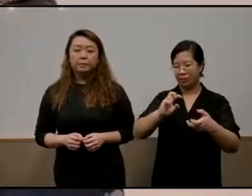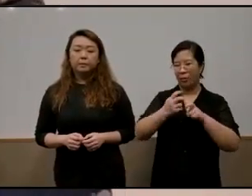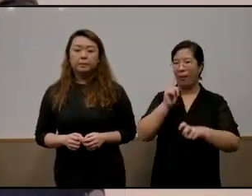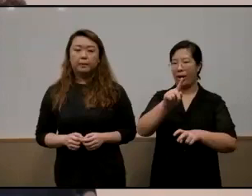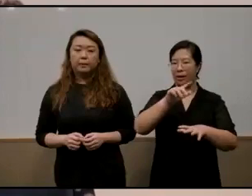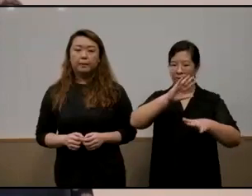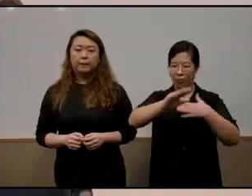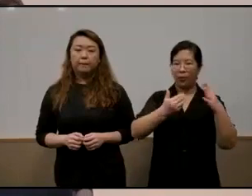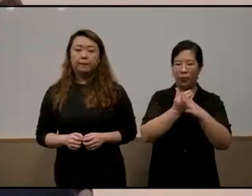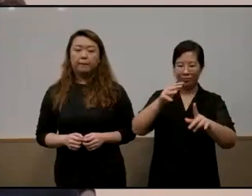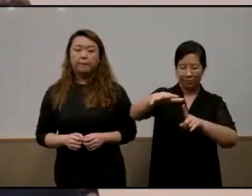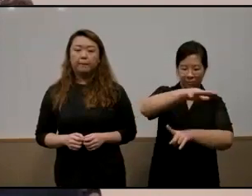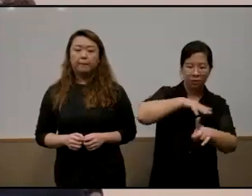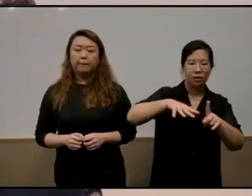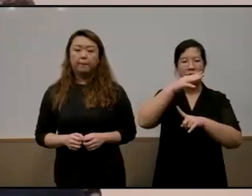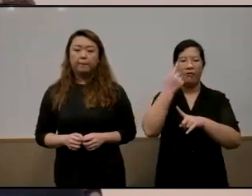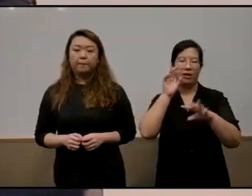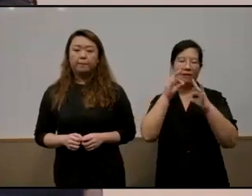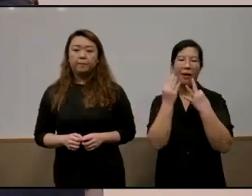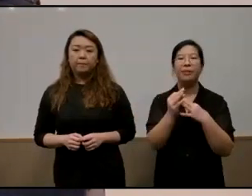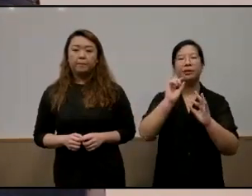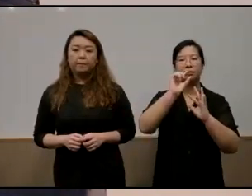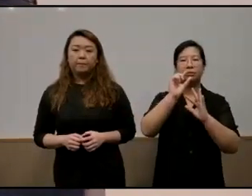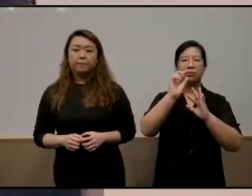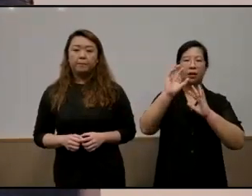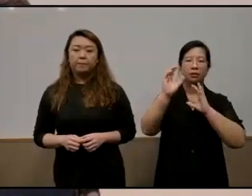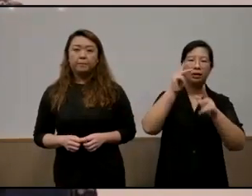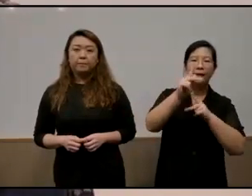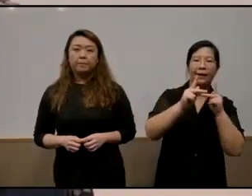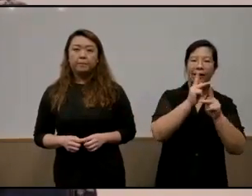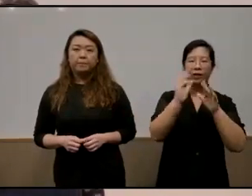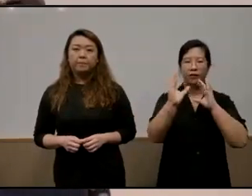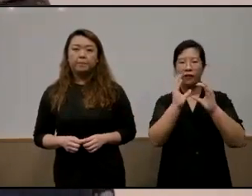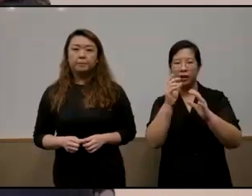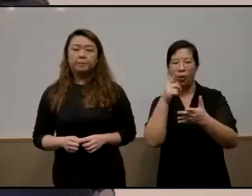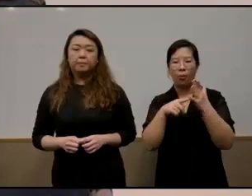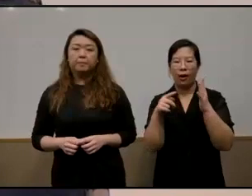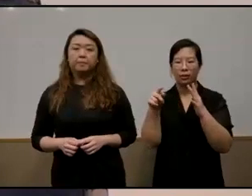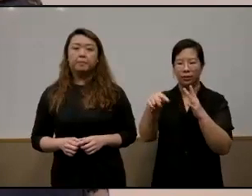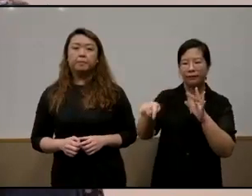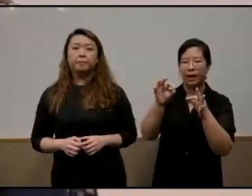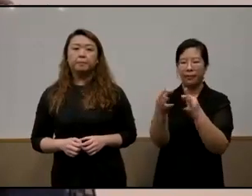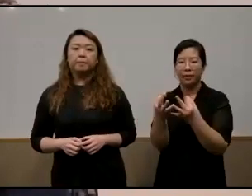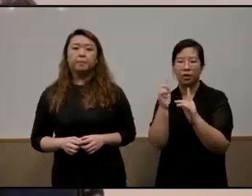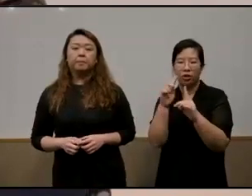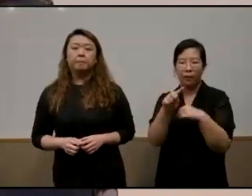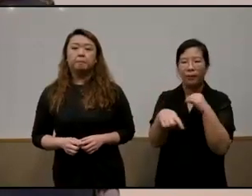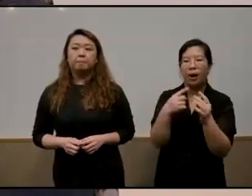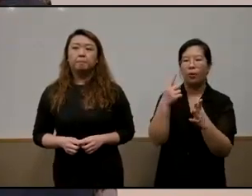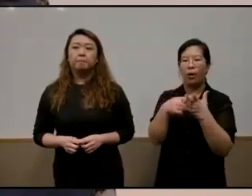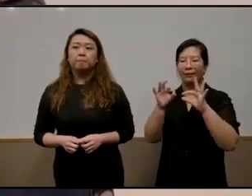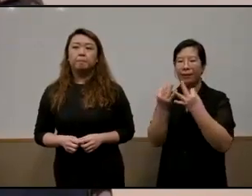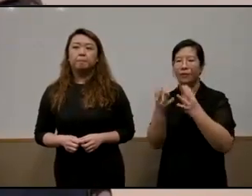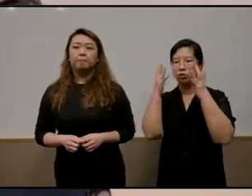family the conversation the quality of conversation the the um what they talk about what uh they are stressed about uh